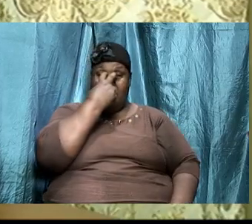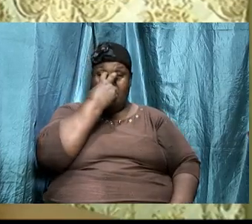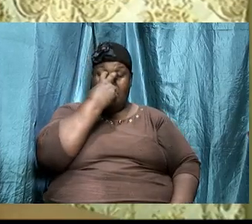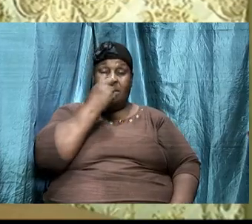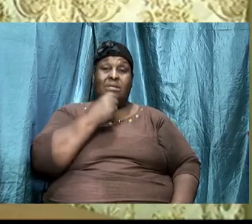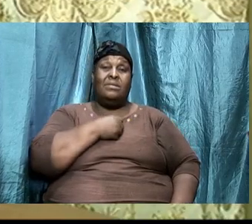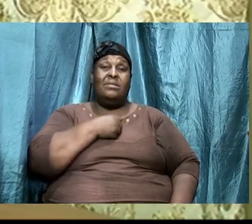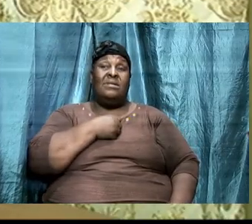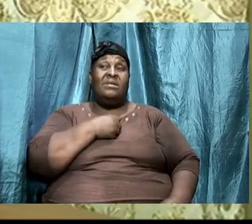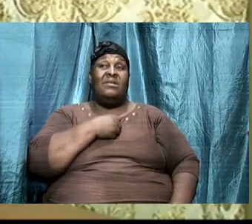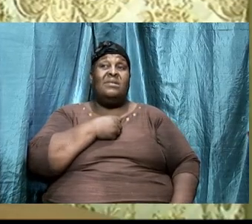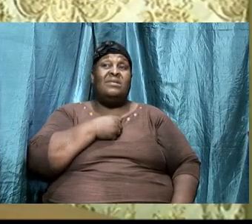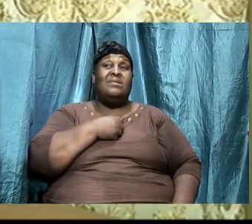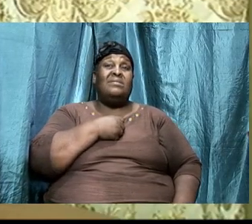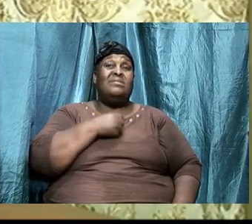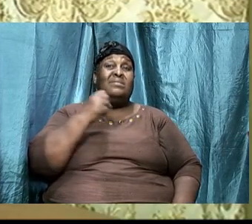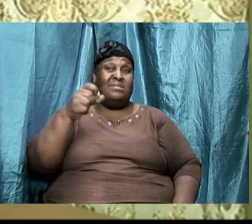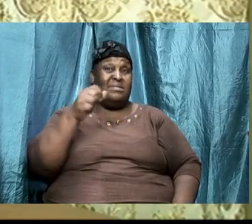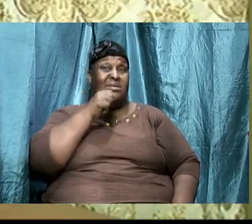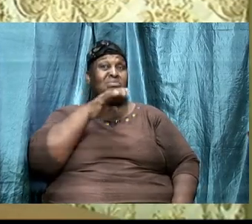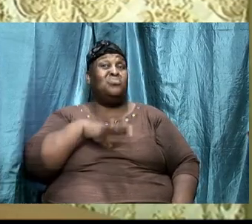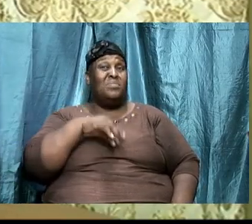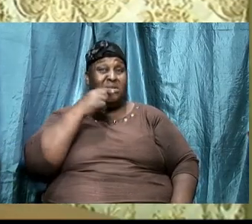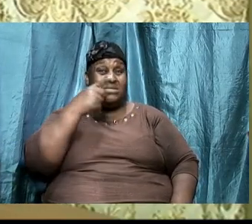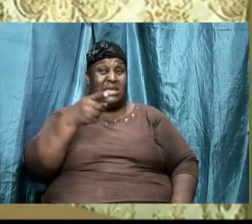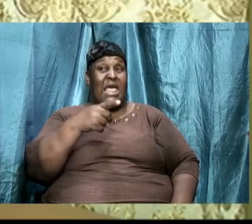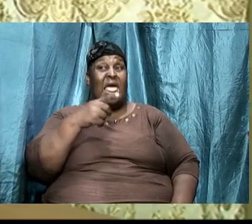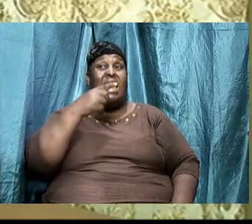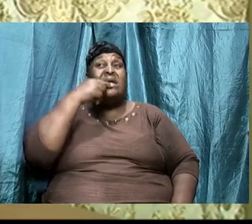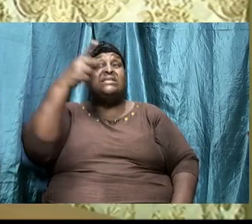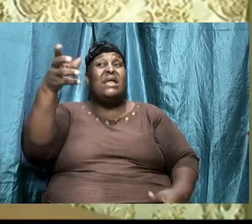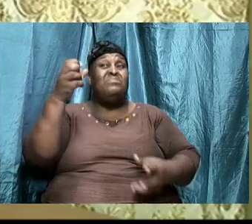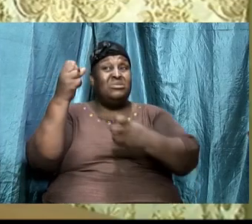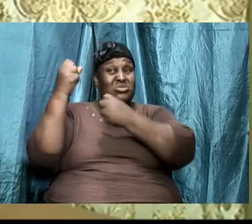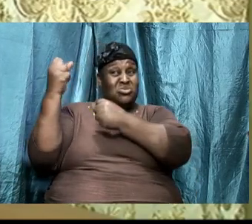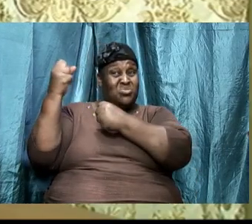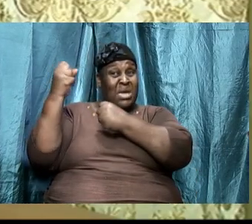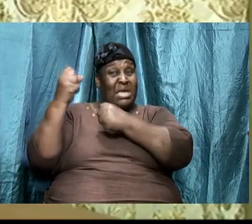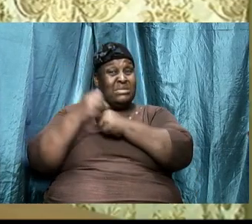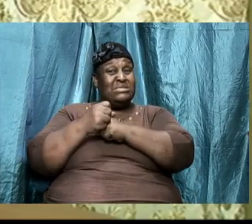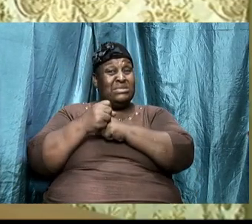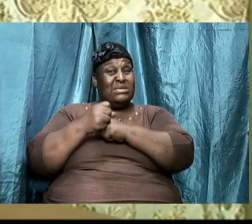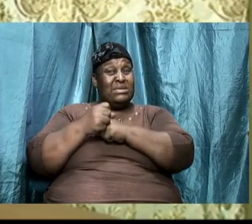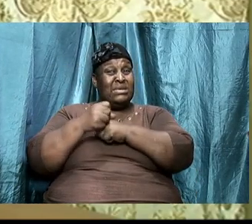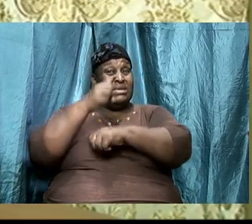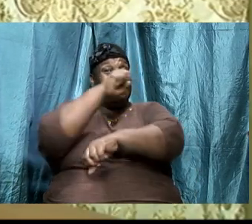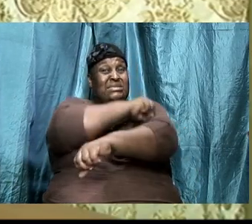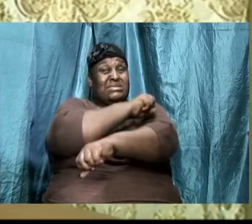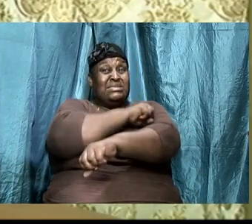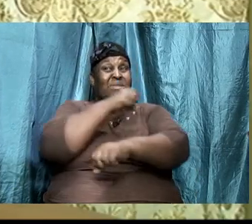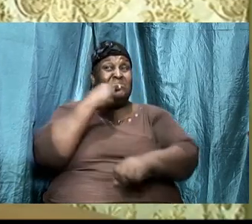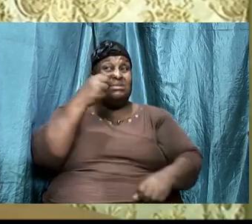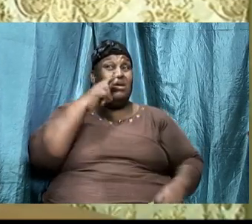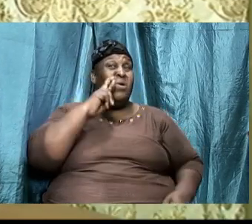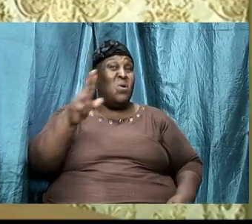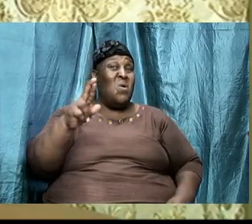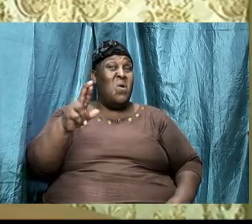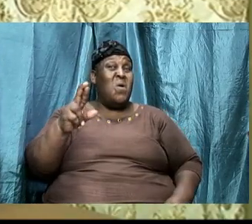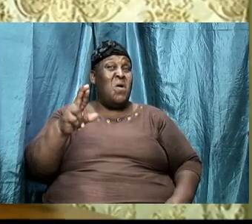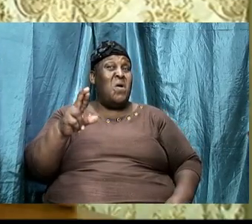this lady said tell me your strength and him said buy me with some new ropes and when he wake up he was born in New Robs